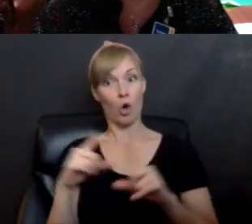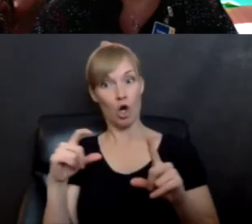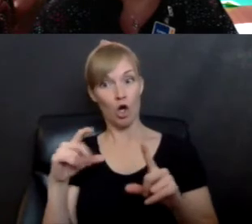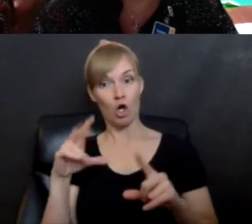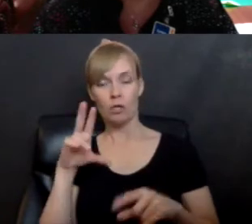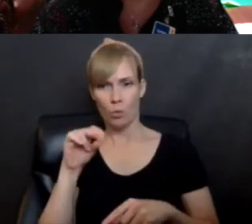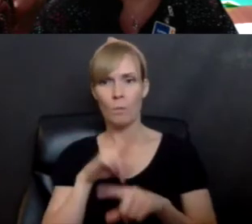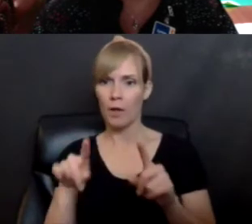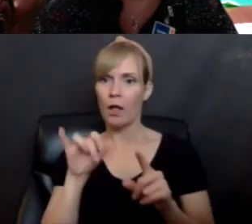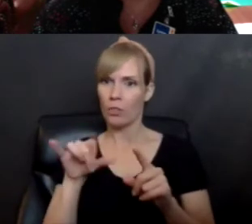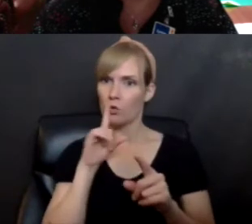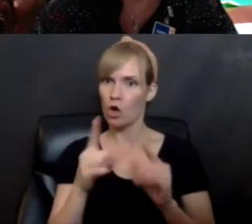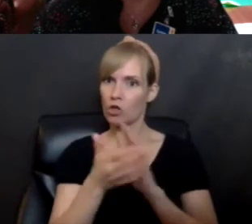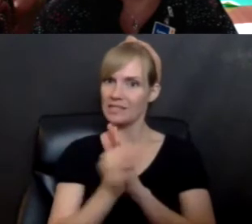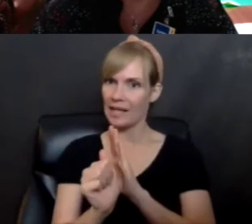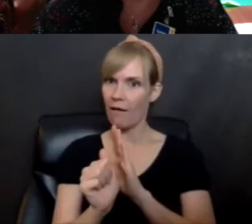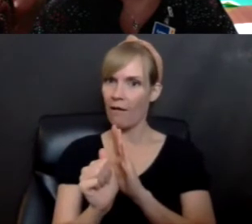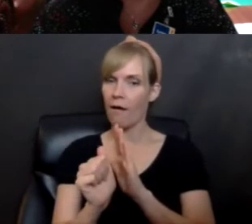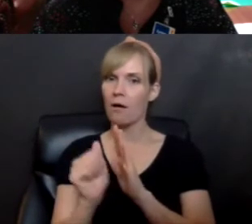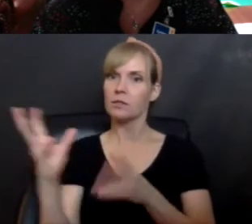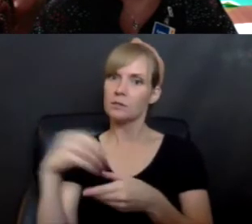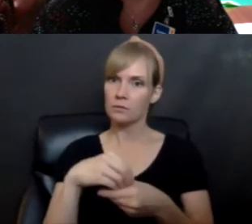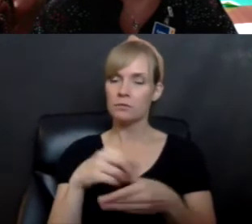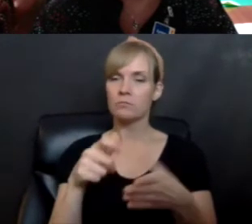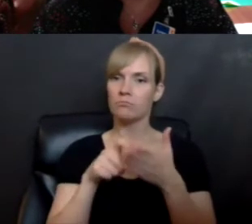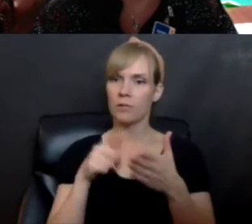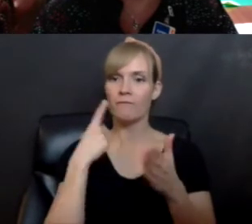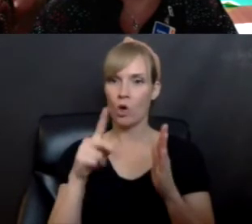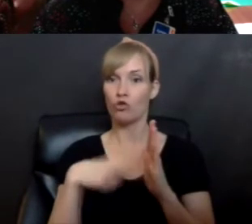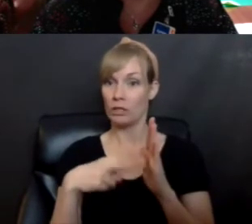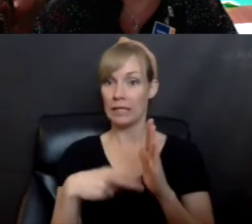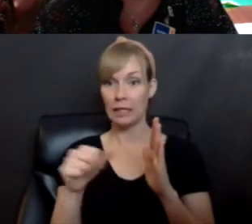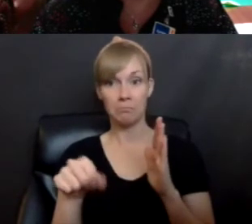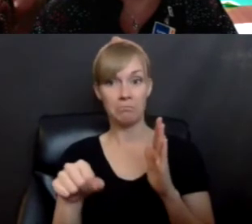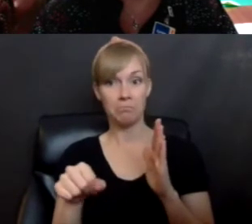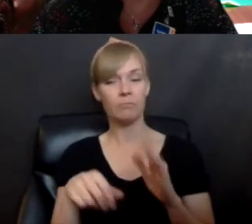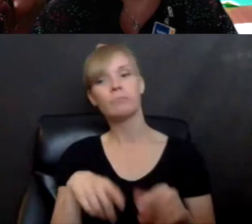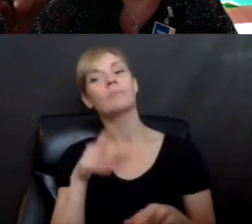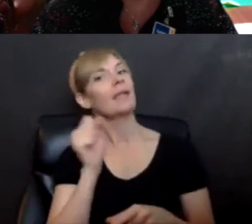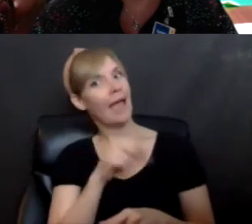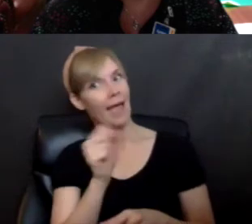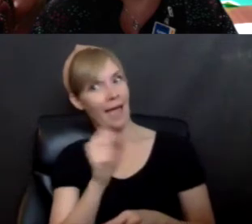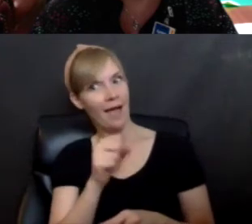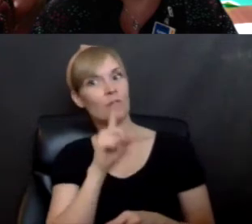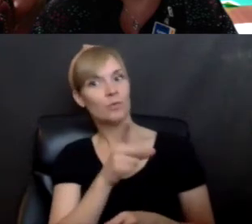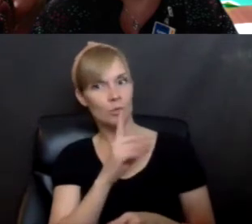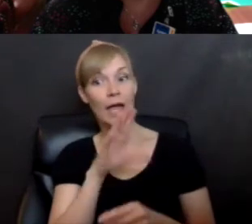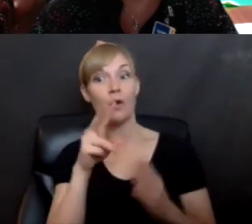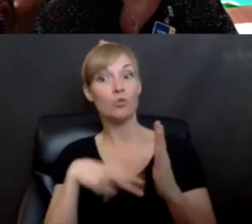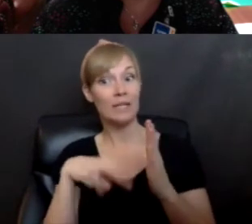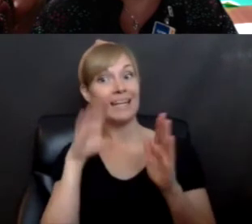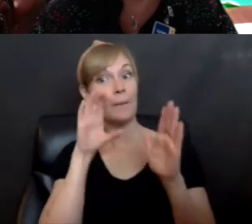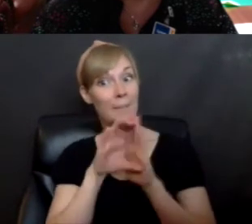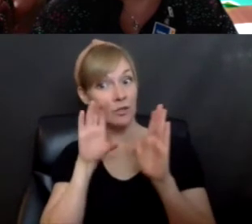part of what it takes to be a reader. Exactly. And reading pictures, I think is more and more important